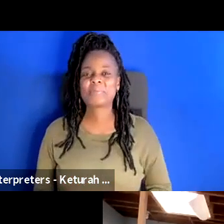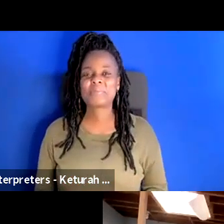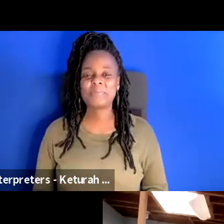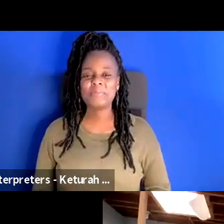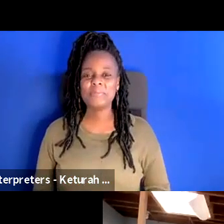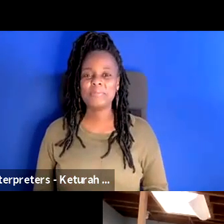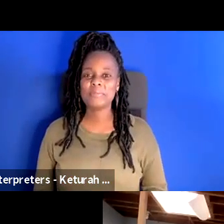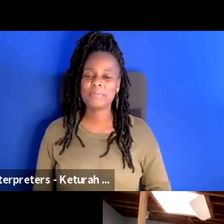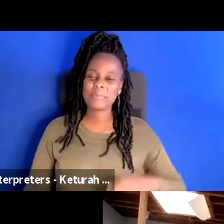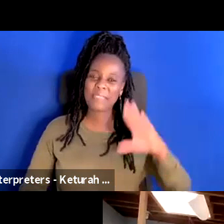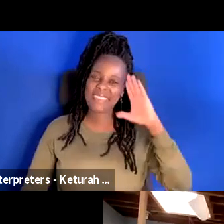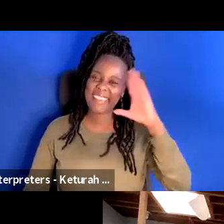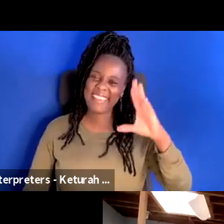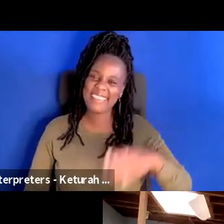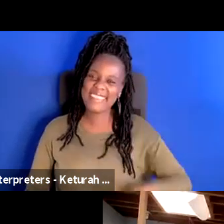Yeah. Hey.